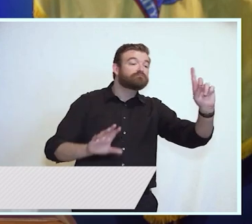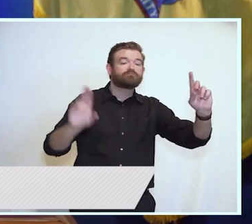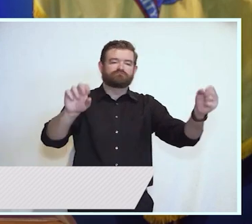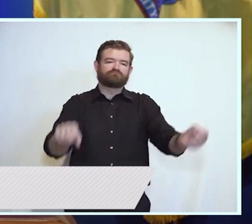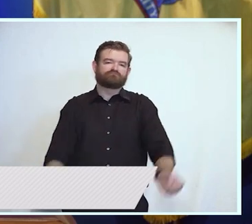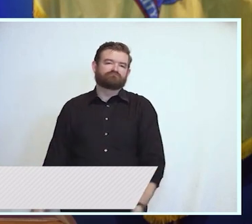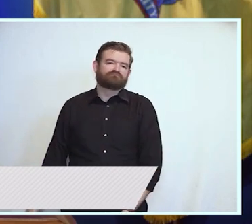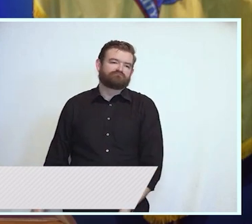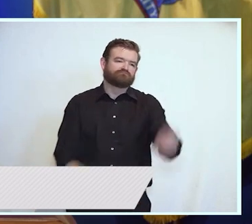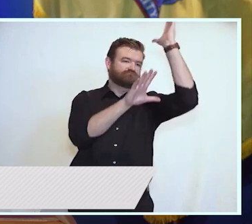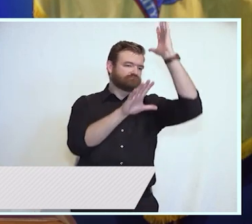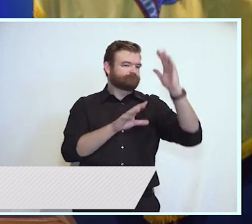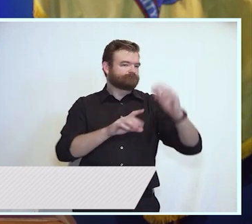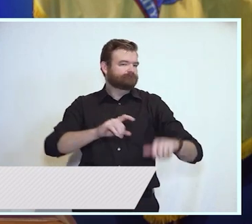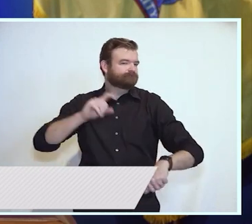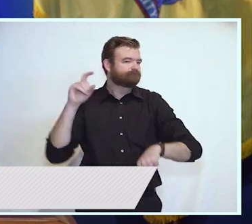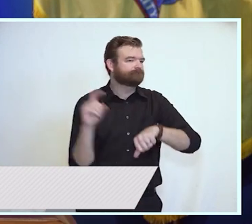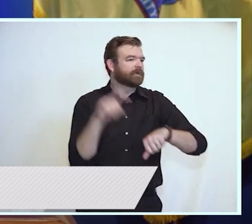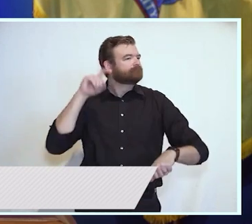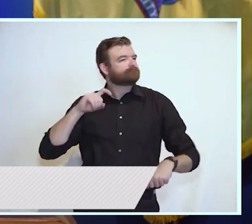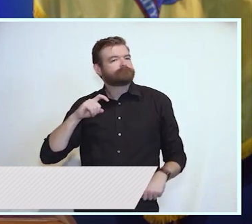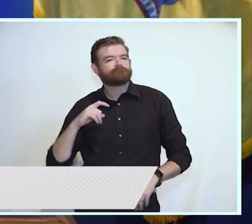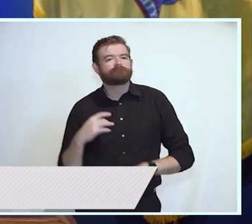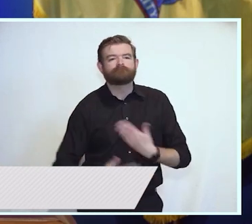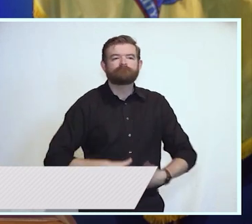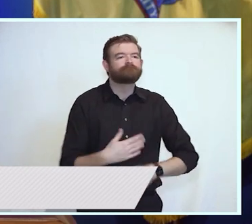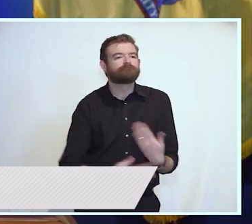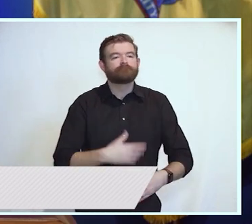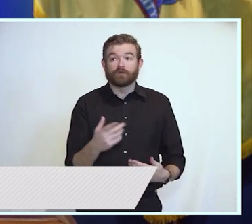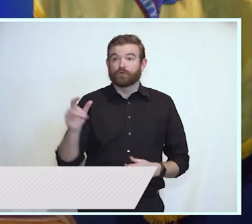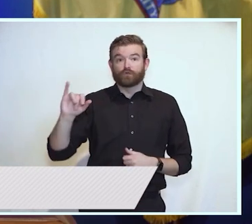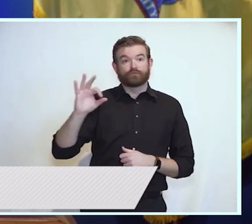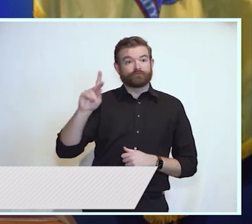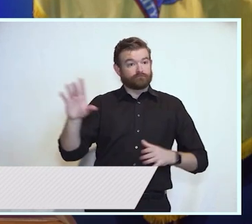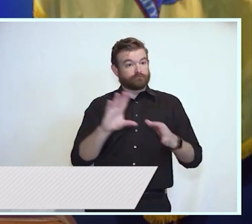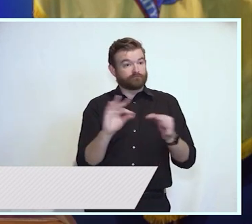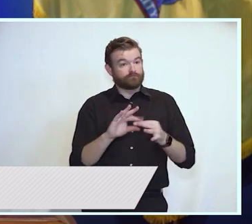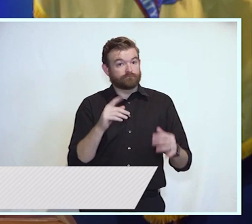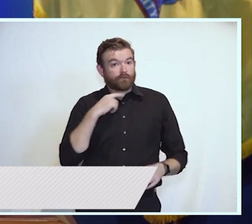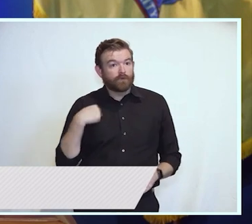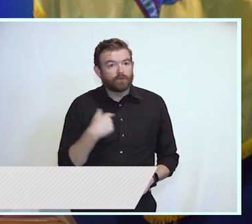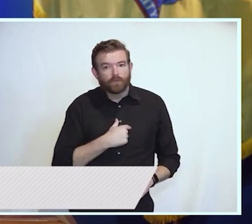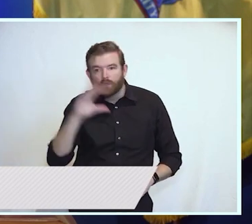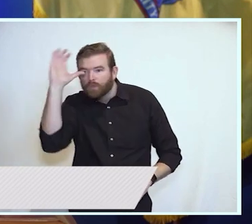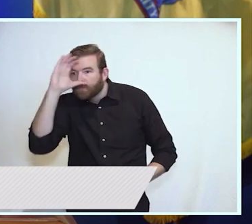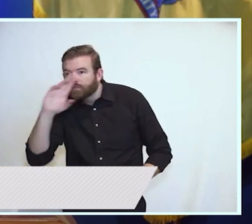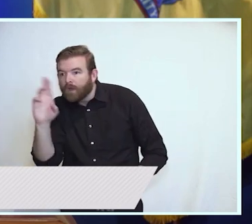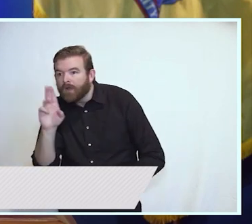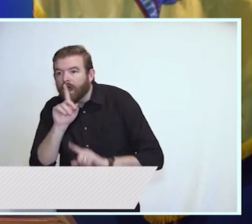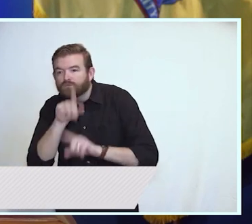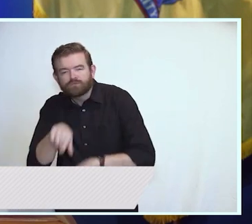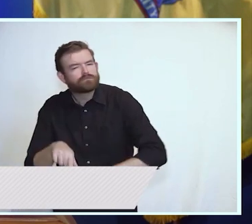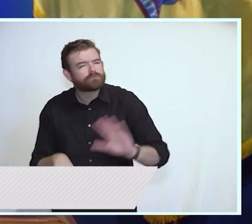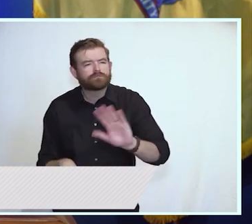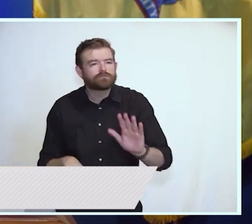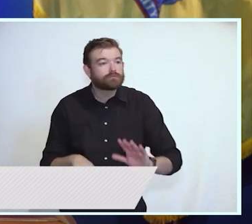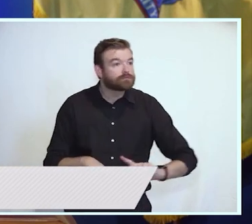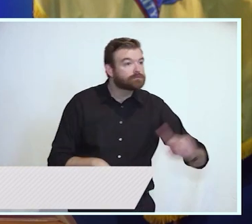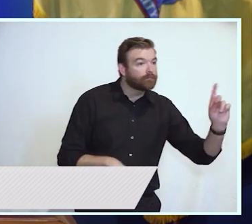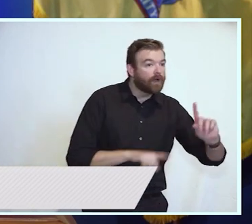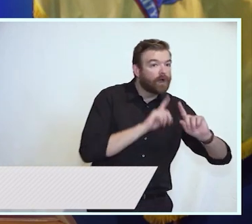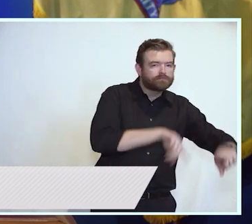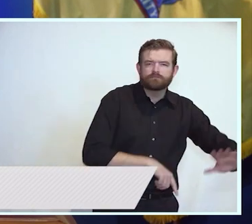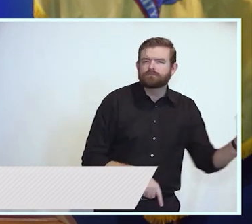But now is the time to take these letters off. Now is the time to seek, in the words of John F. Kennedy, and I quote him, not the